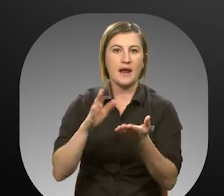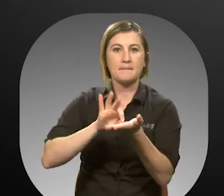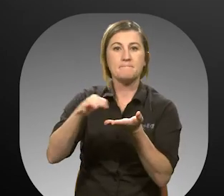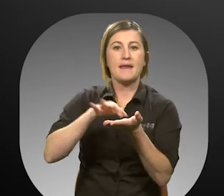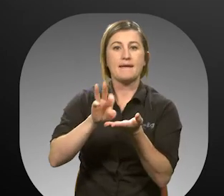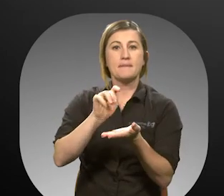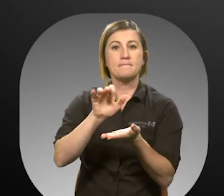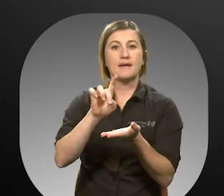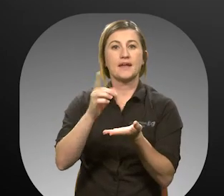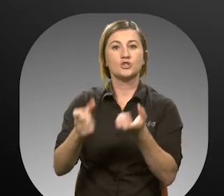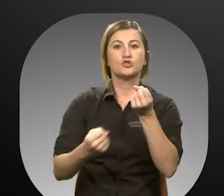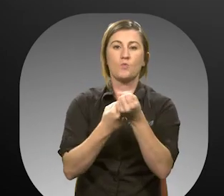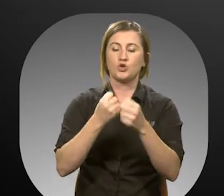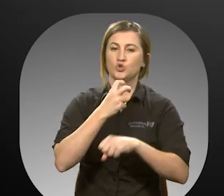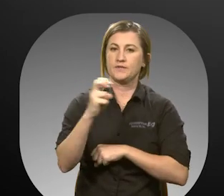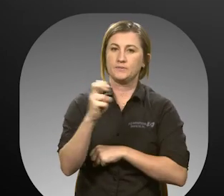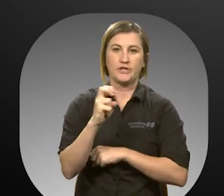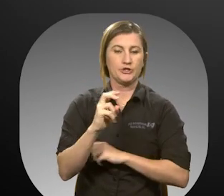-supported transportation.